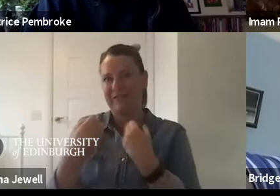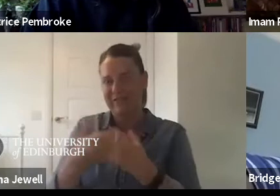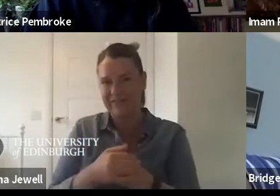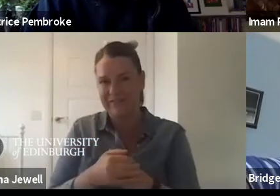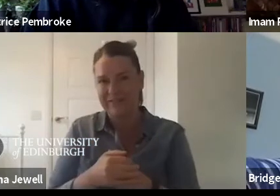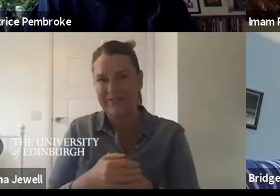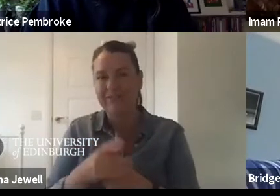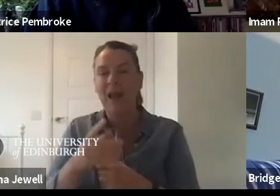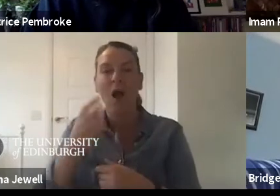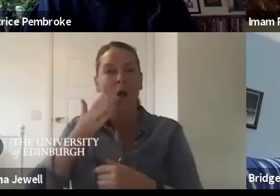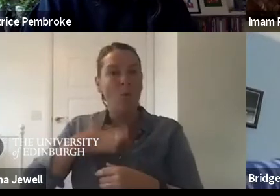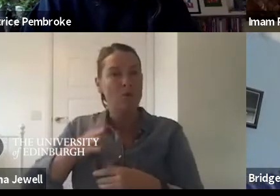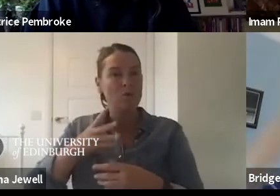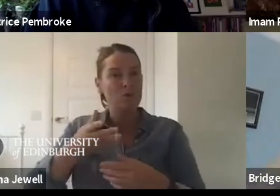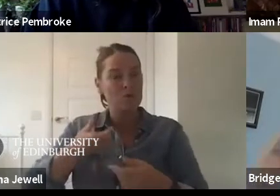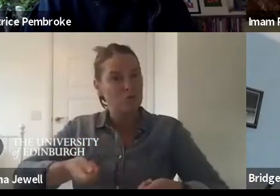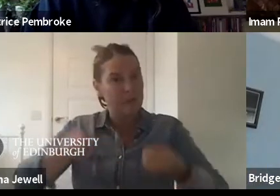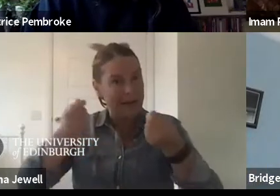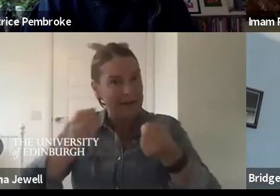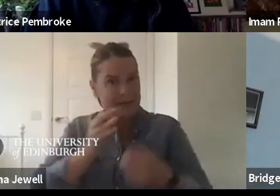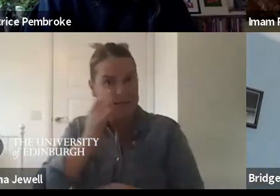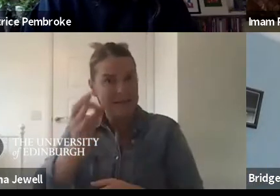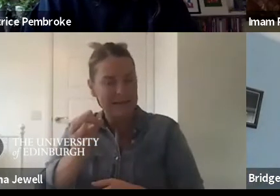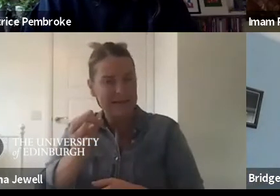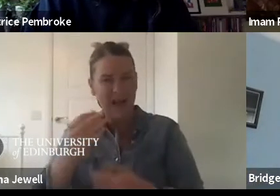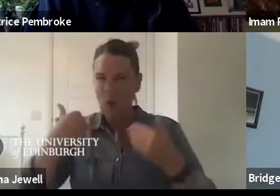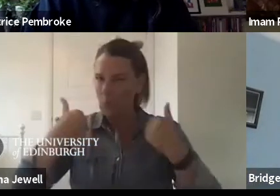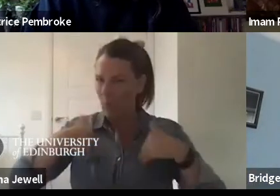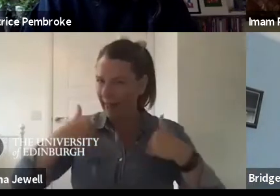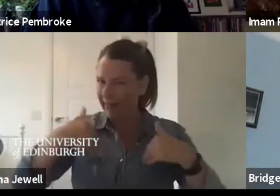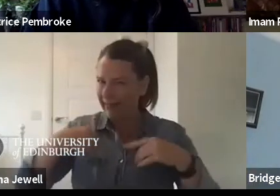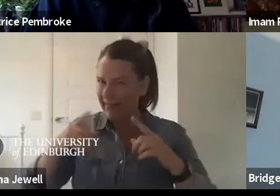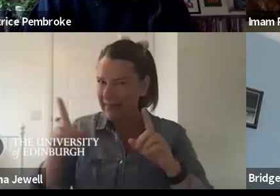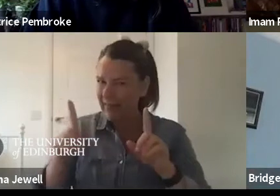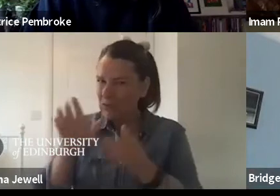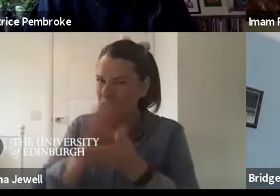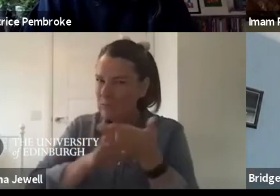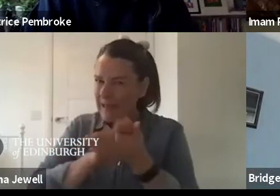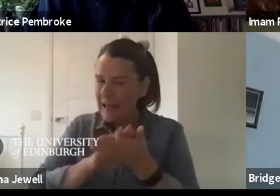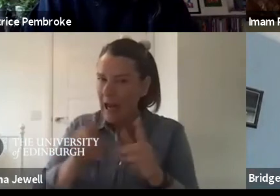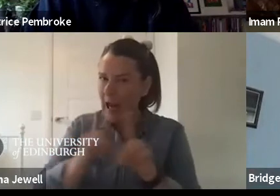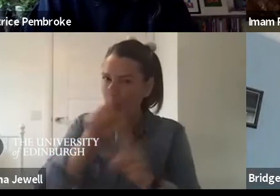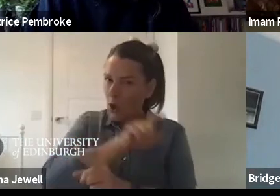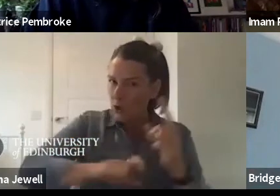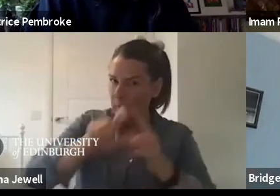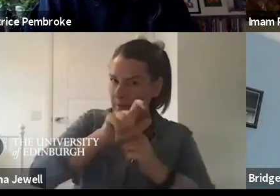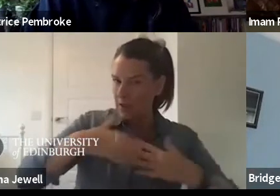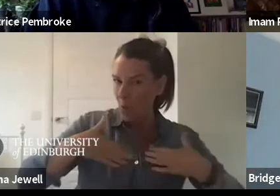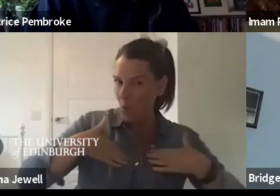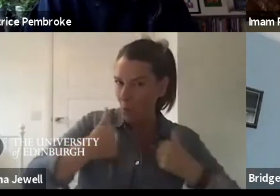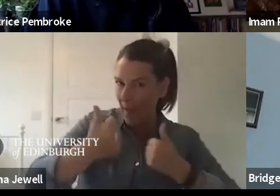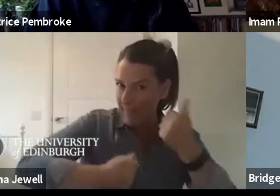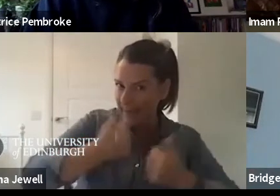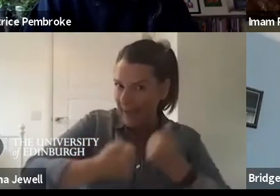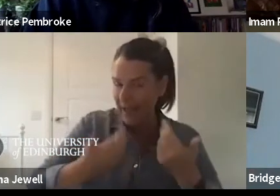around what constitutes wealth and does it include well community wellbeing from your perspective and just relating back